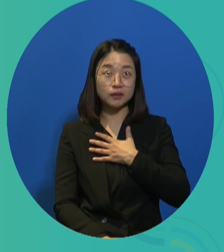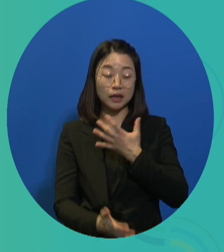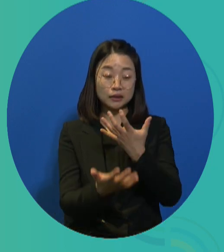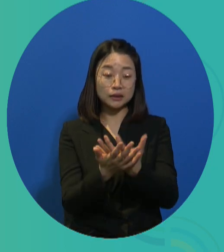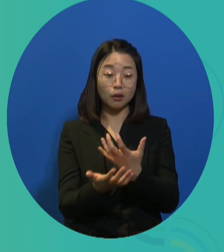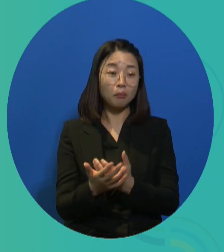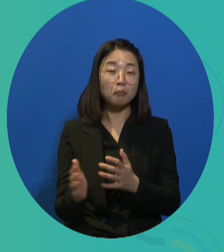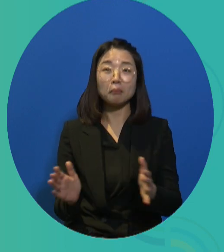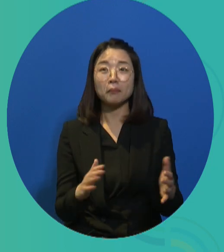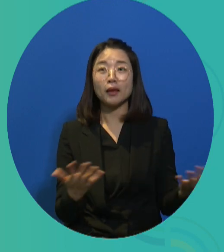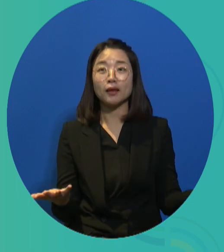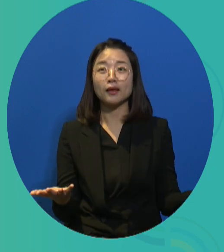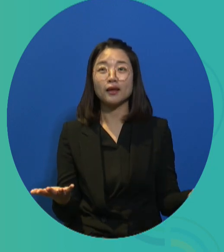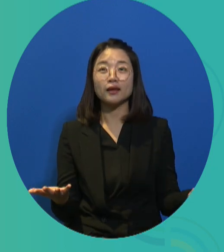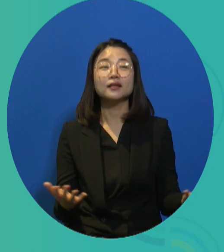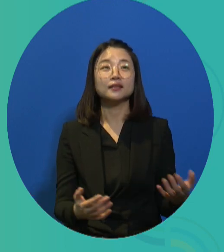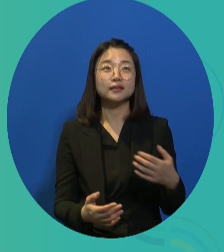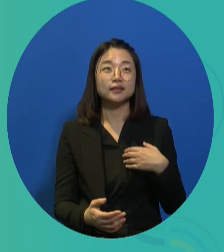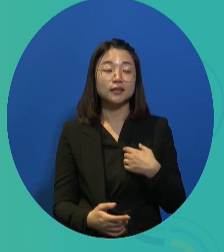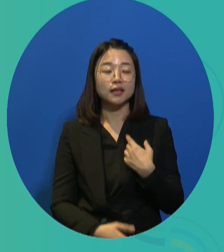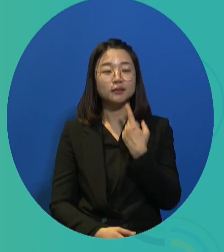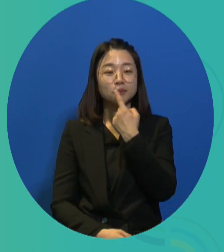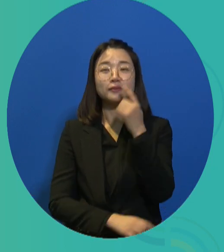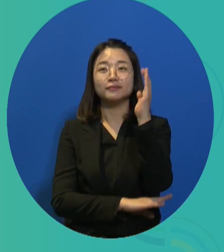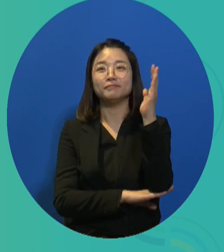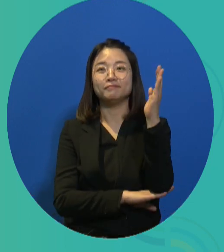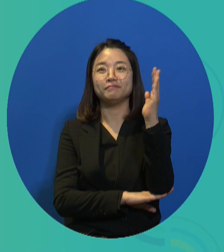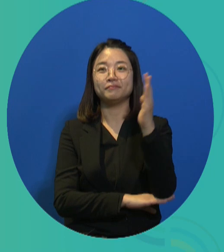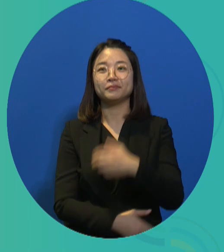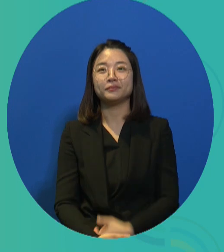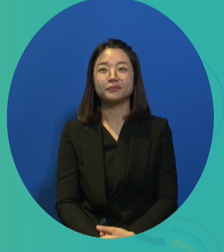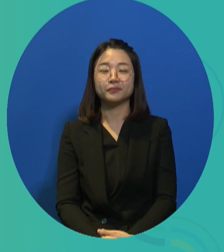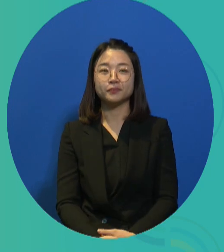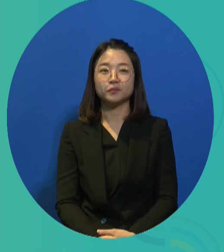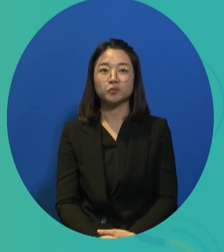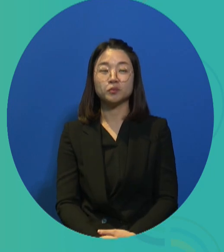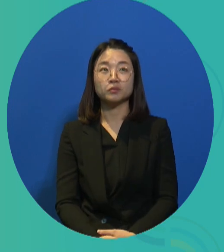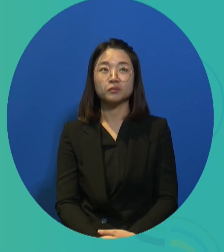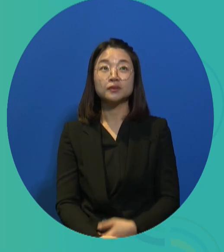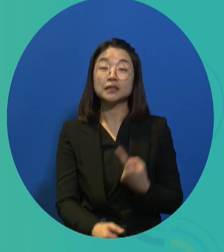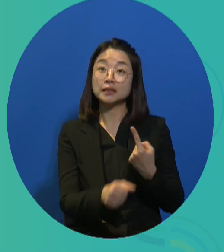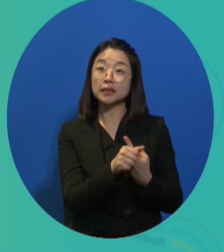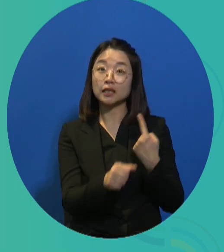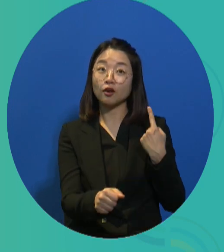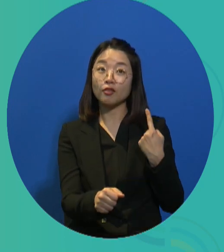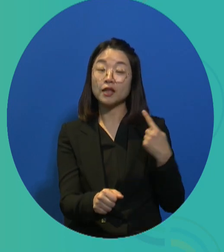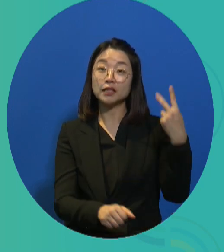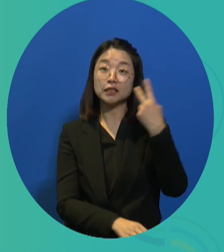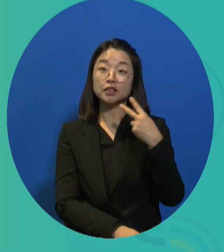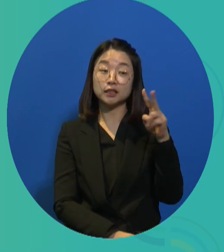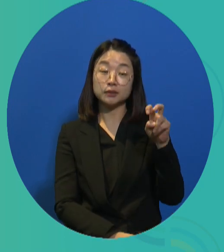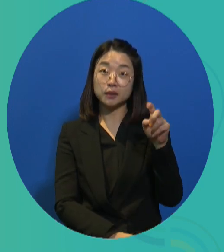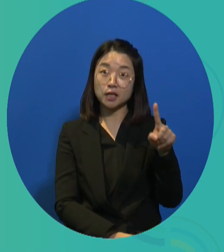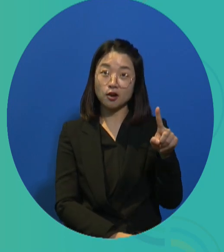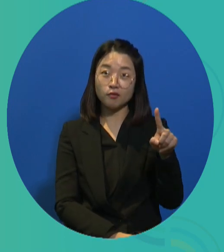we believe that this type of work is also labor. I didn't prepare slides, but I like to speak.